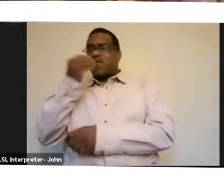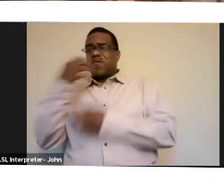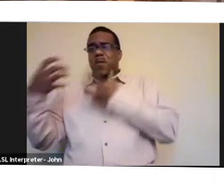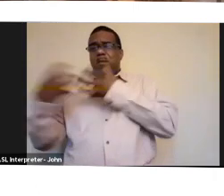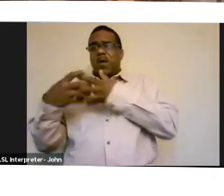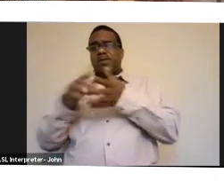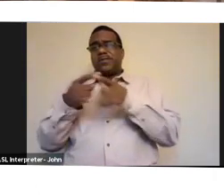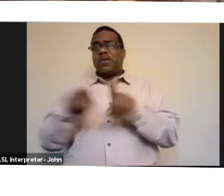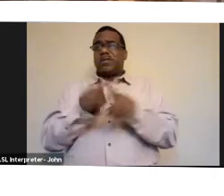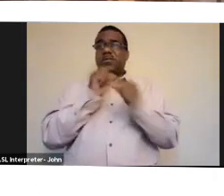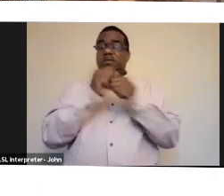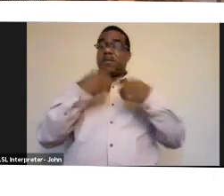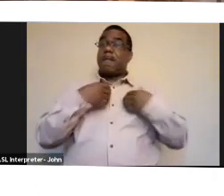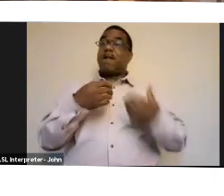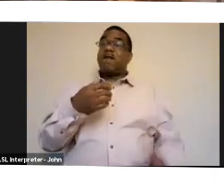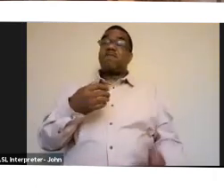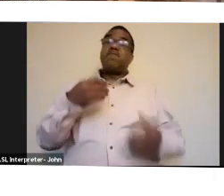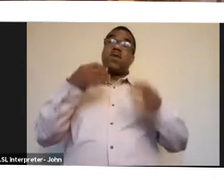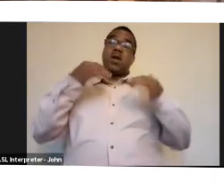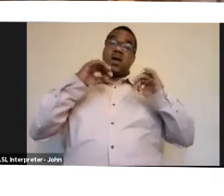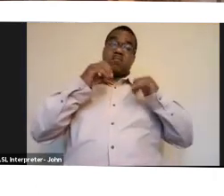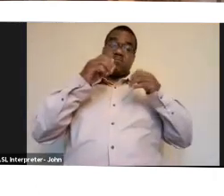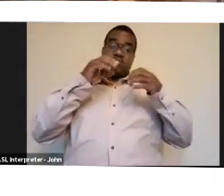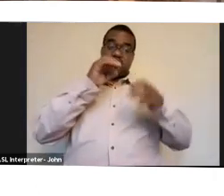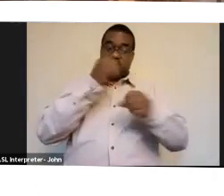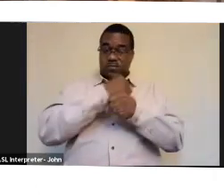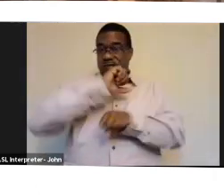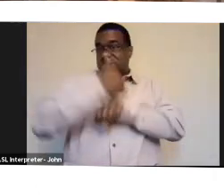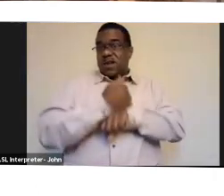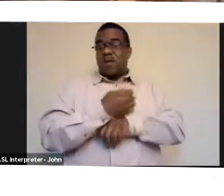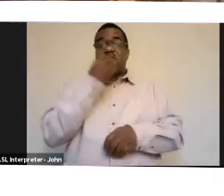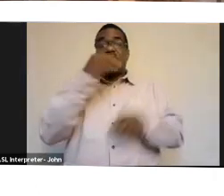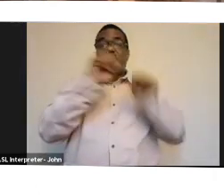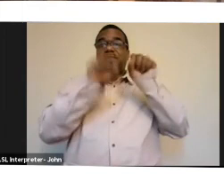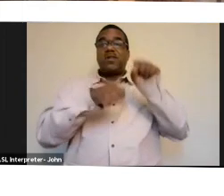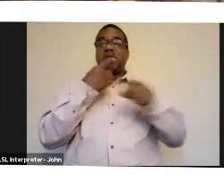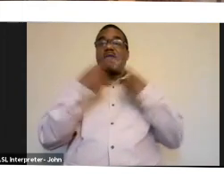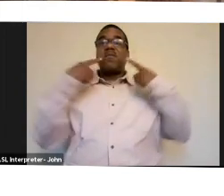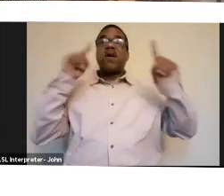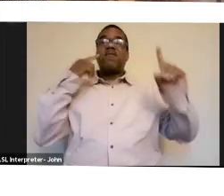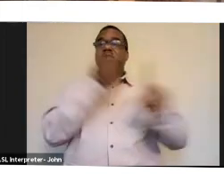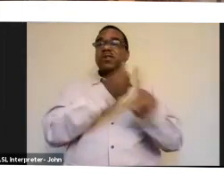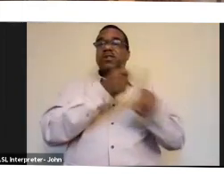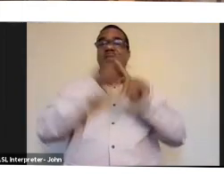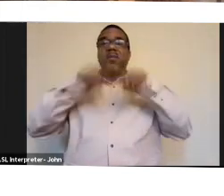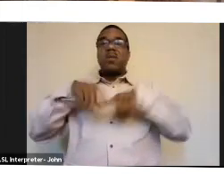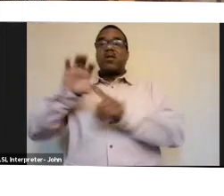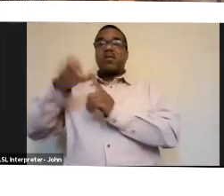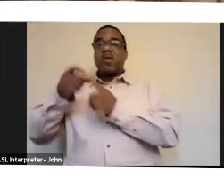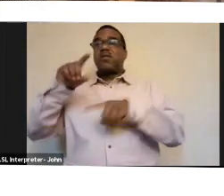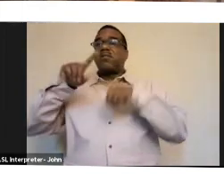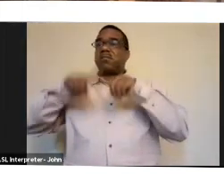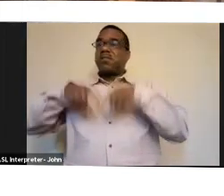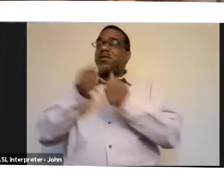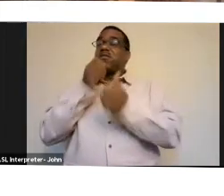and dignity to define the agricultural food systems that work for you based on your culture, based on your community, based on the region